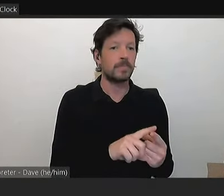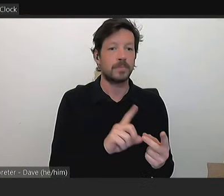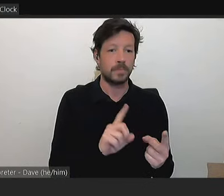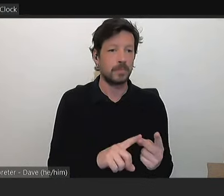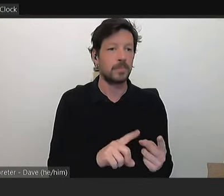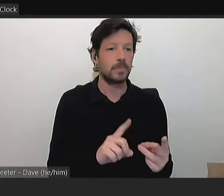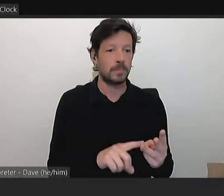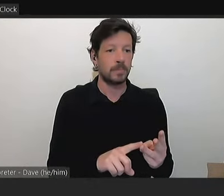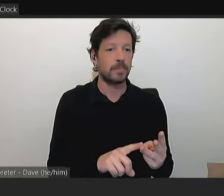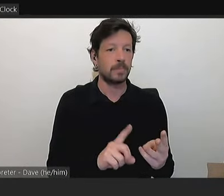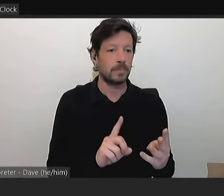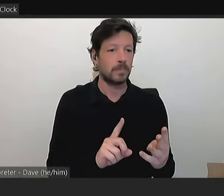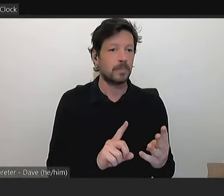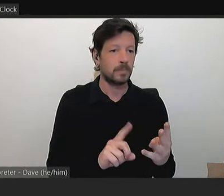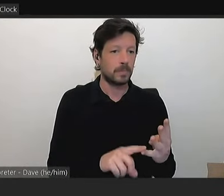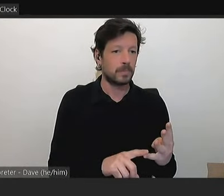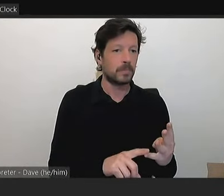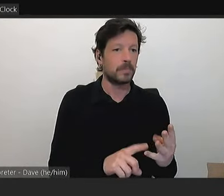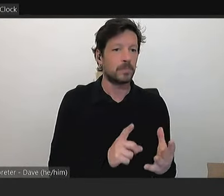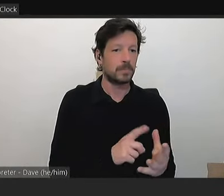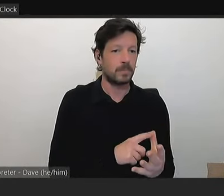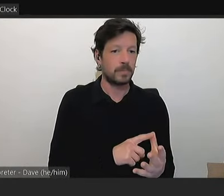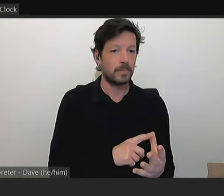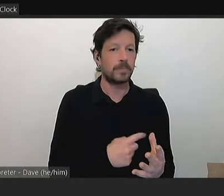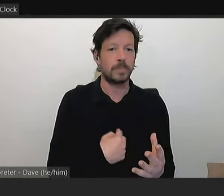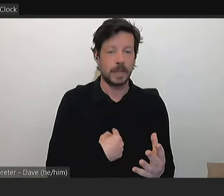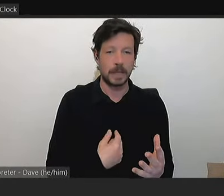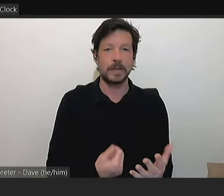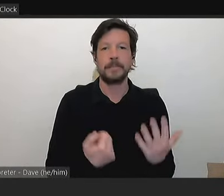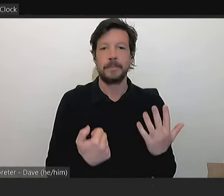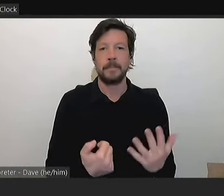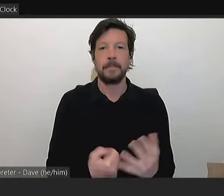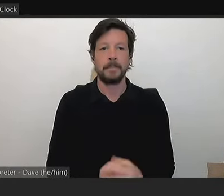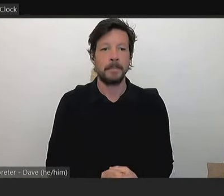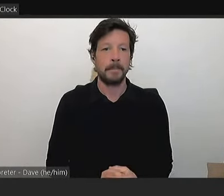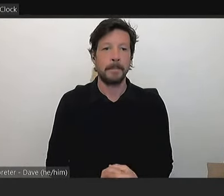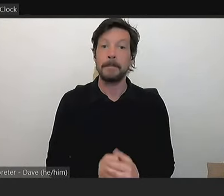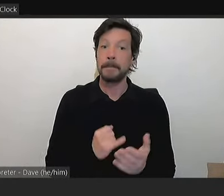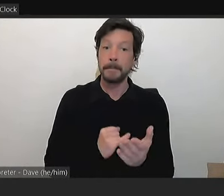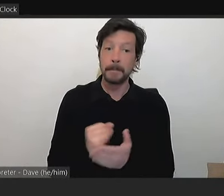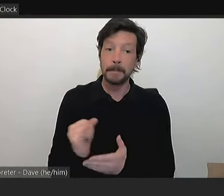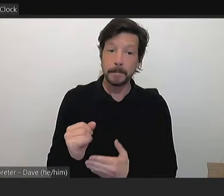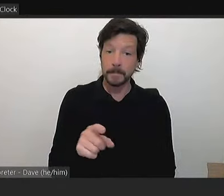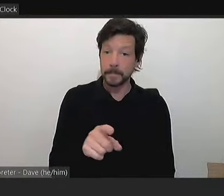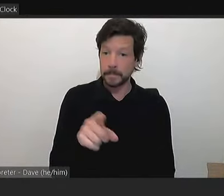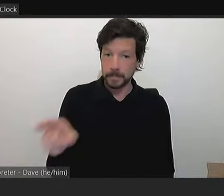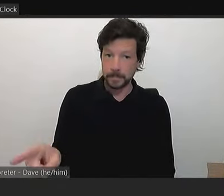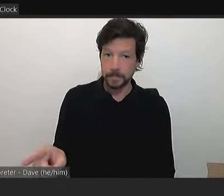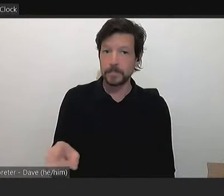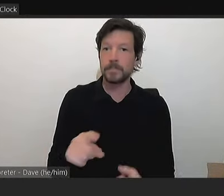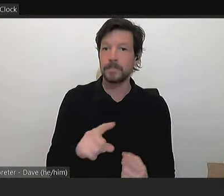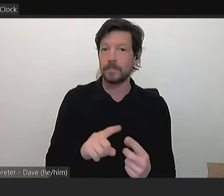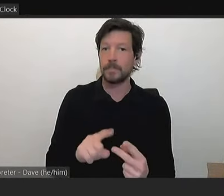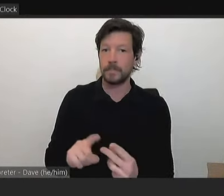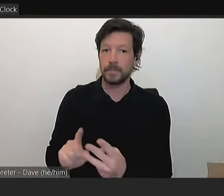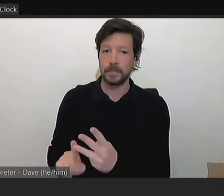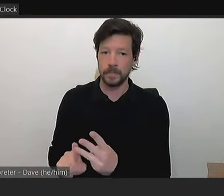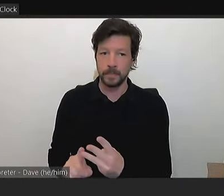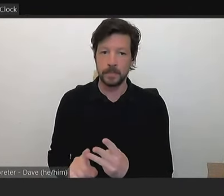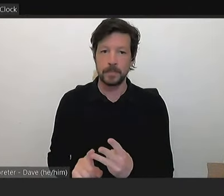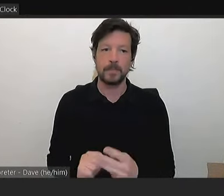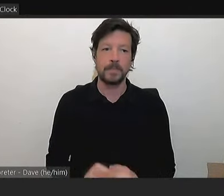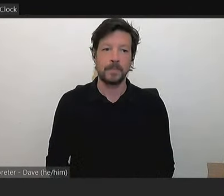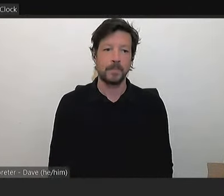Councillor Messina, Councillor Greco and myself. All those against. Councillor Hannan, Councillor Rennie, Councillor Newton.